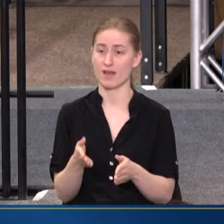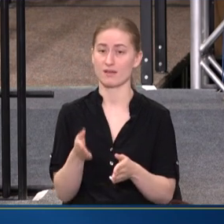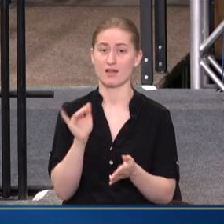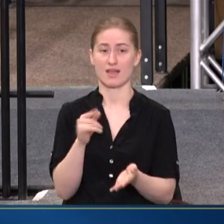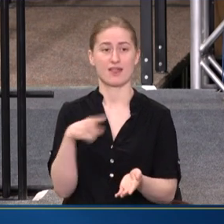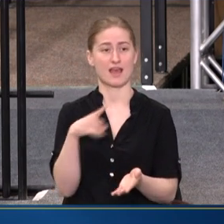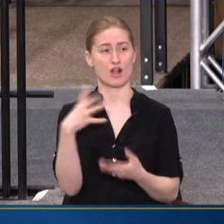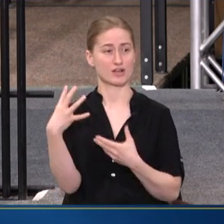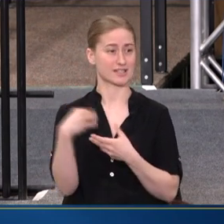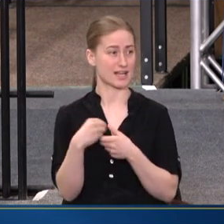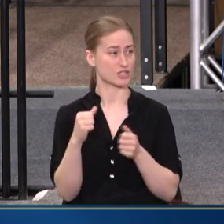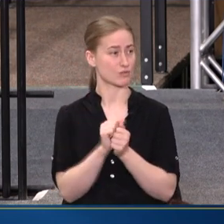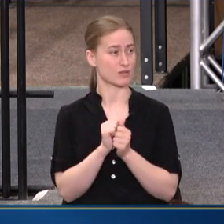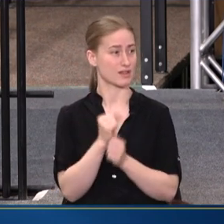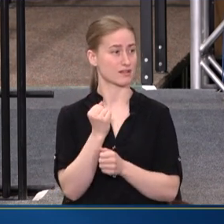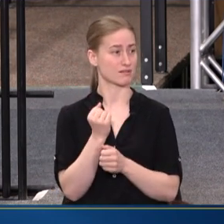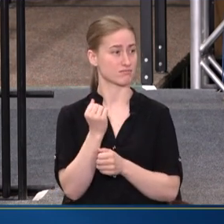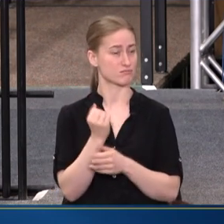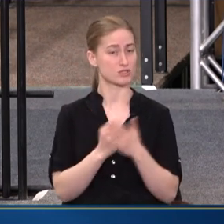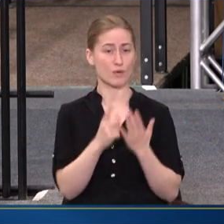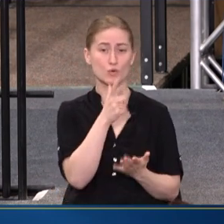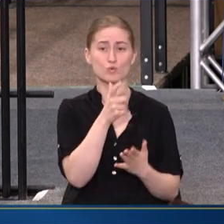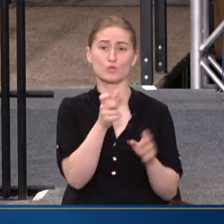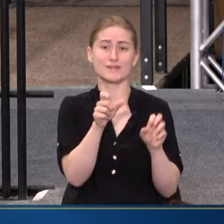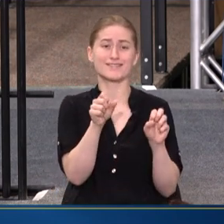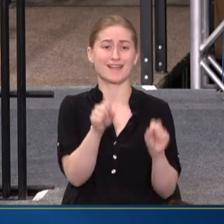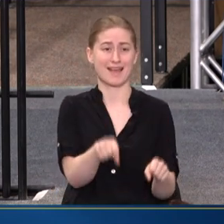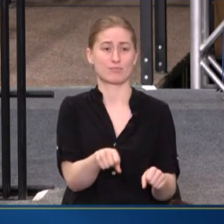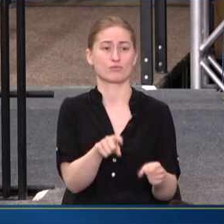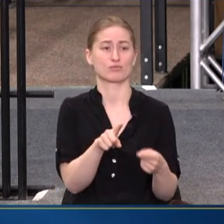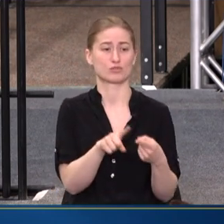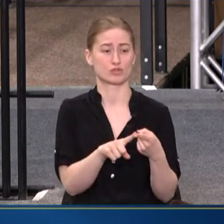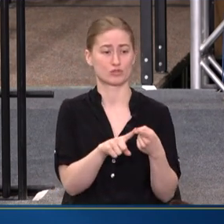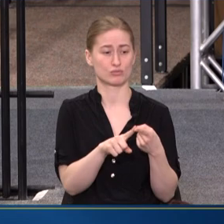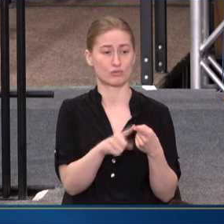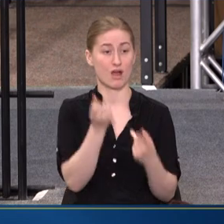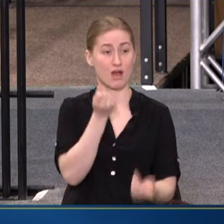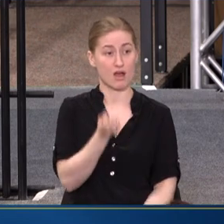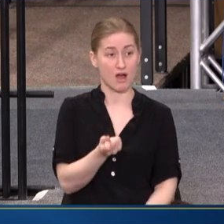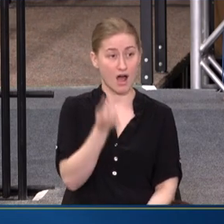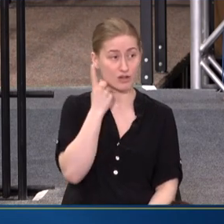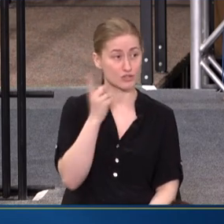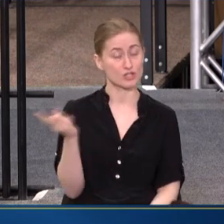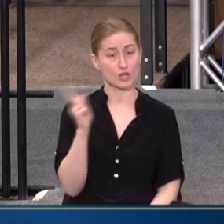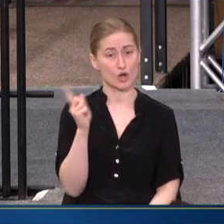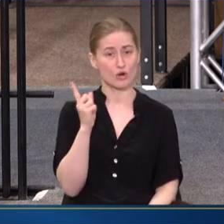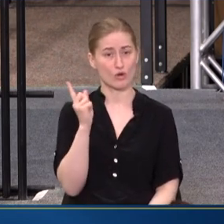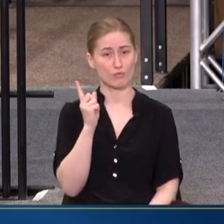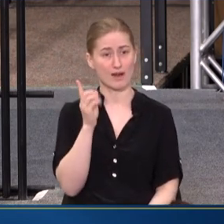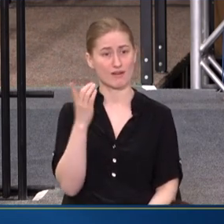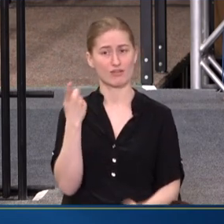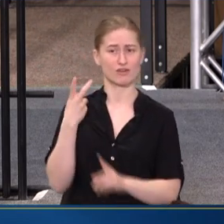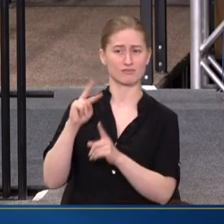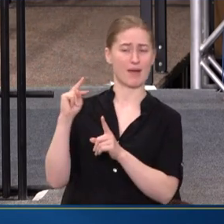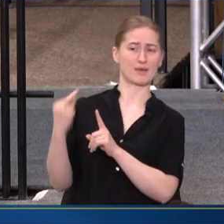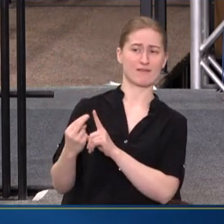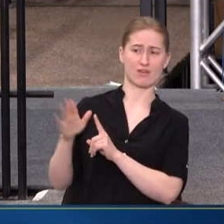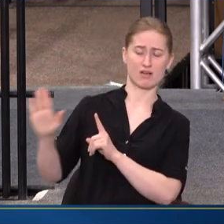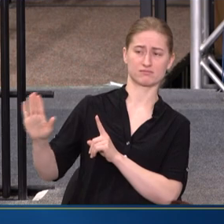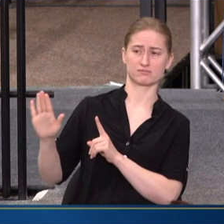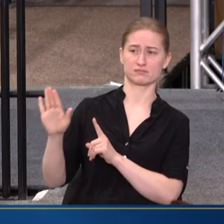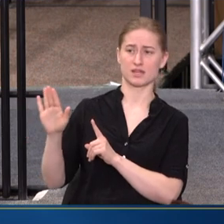THAT THEY ARE ENGAGING WITH SOMEONE WHO IS ABLE TO UNDERSTAND WHERE THEY ARE COMING FROM AND DELIVER THE